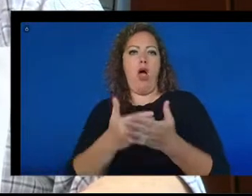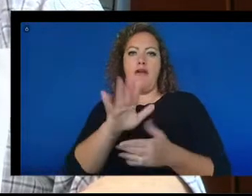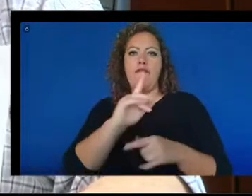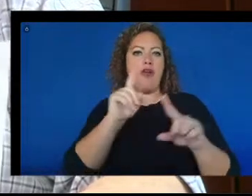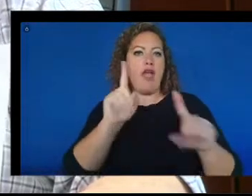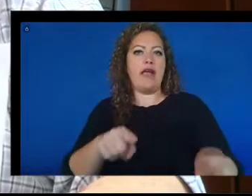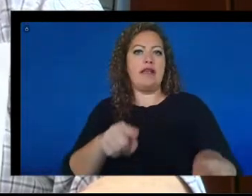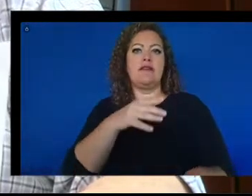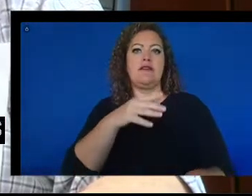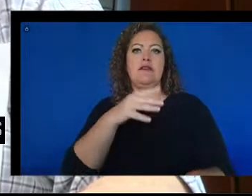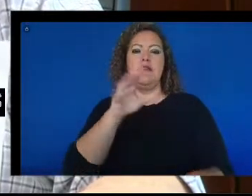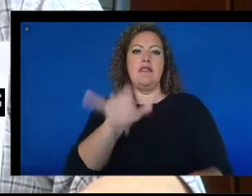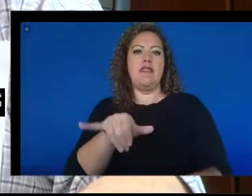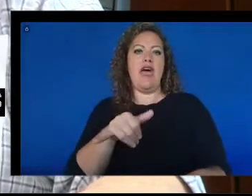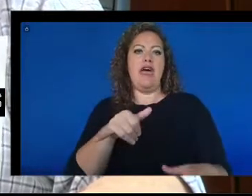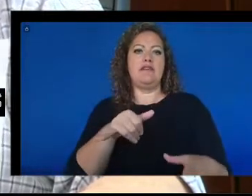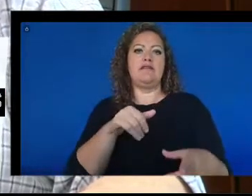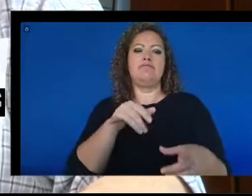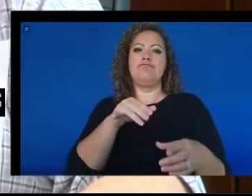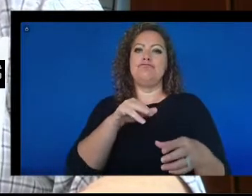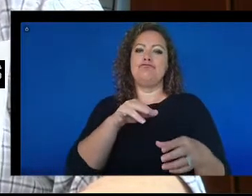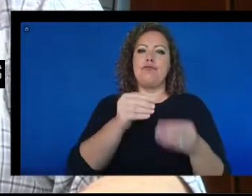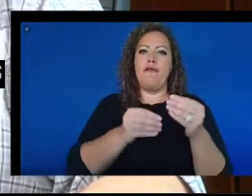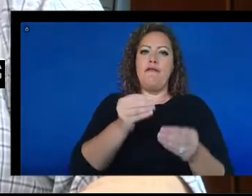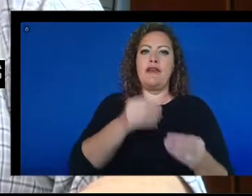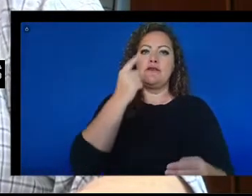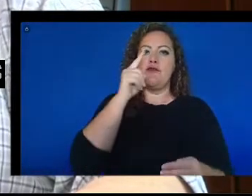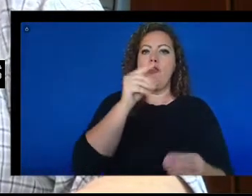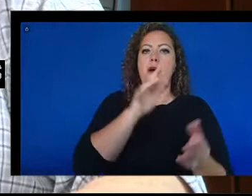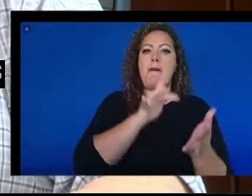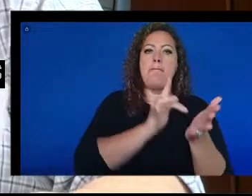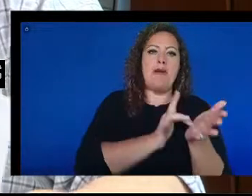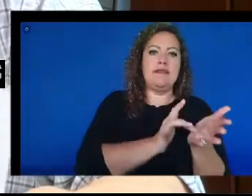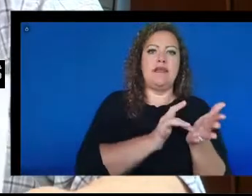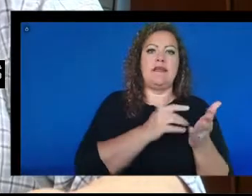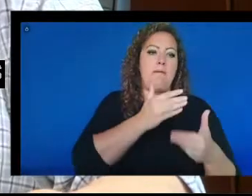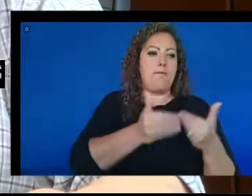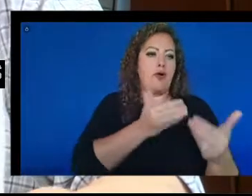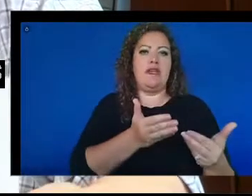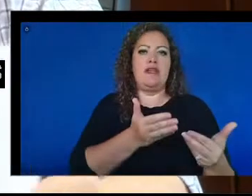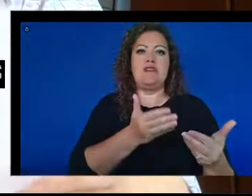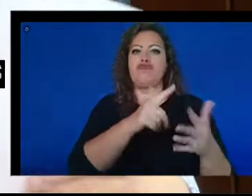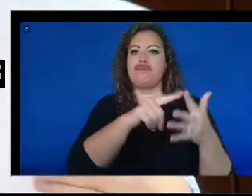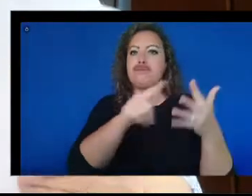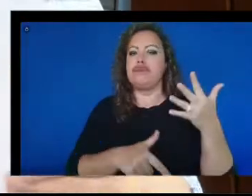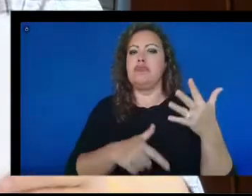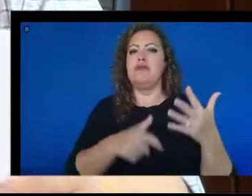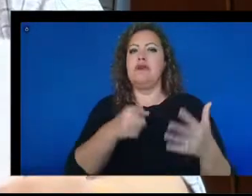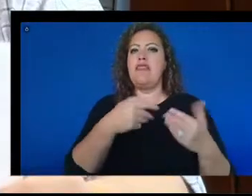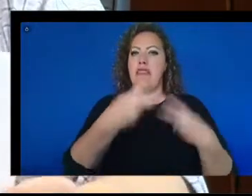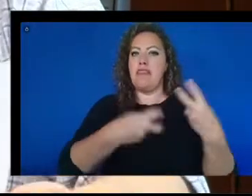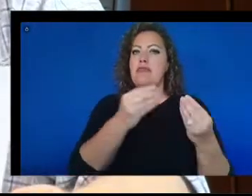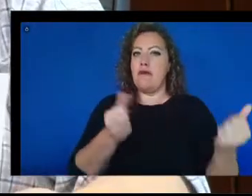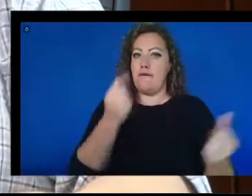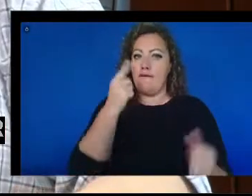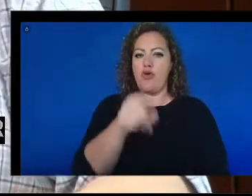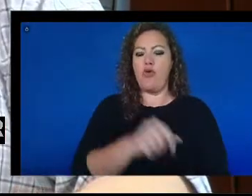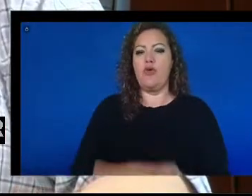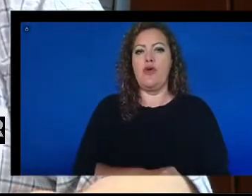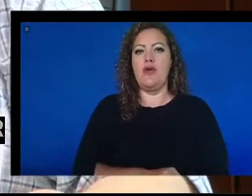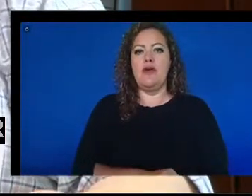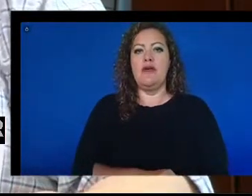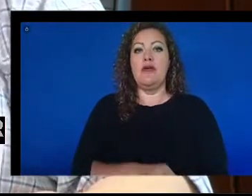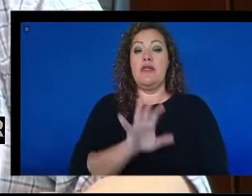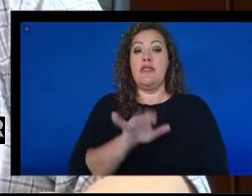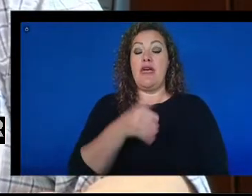education for you on medicine and procedures. She gets problems resolved for you. The big test at